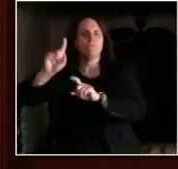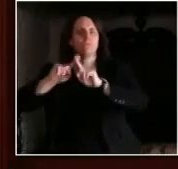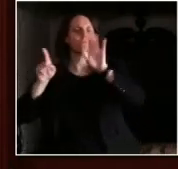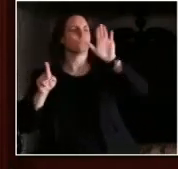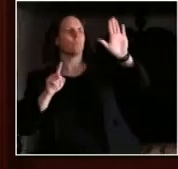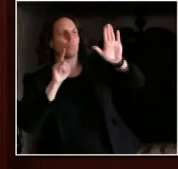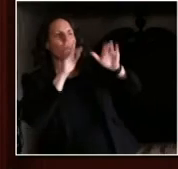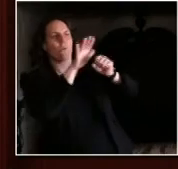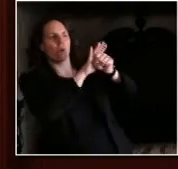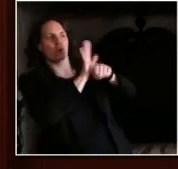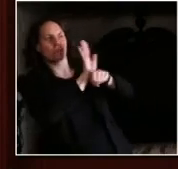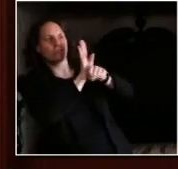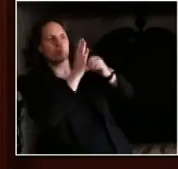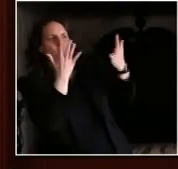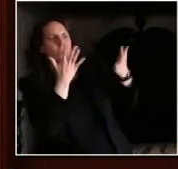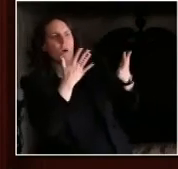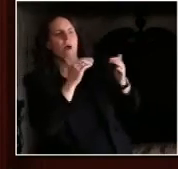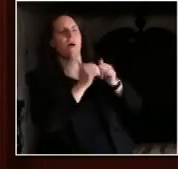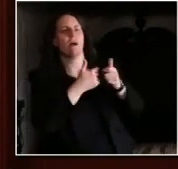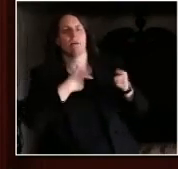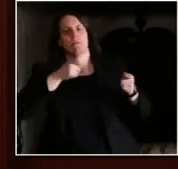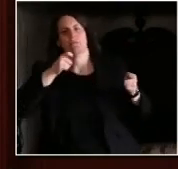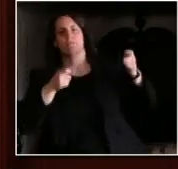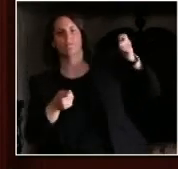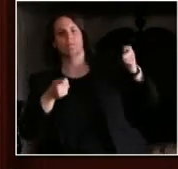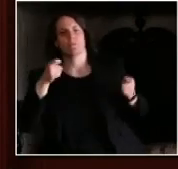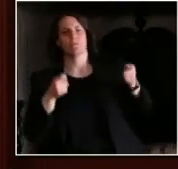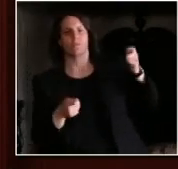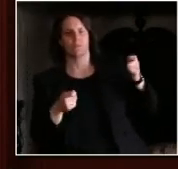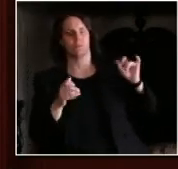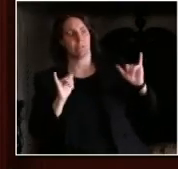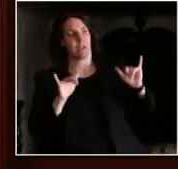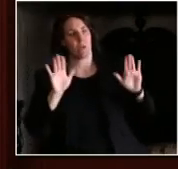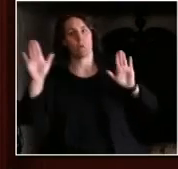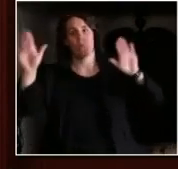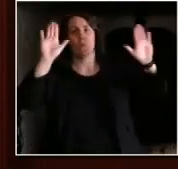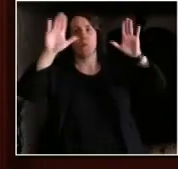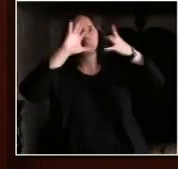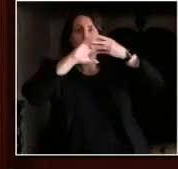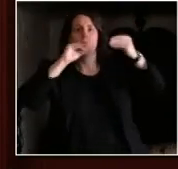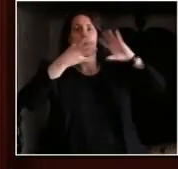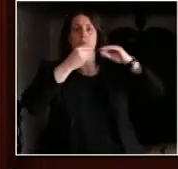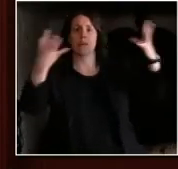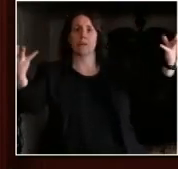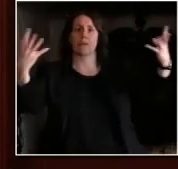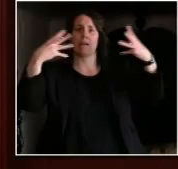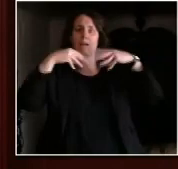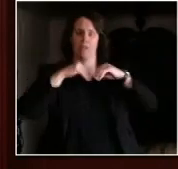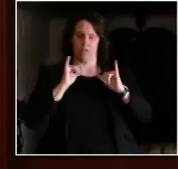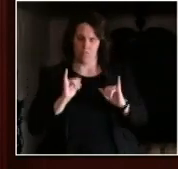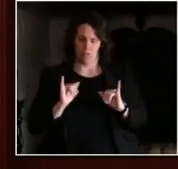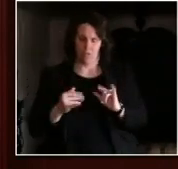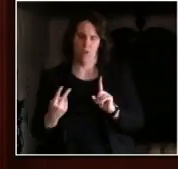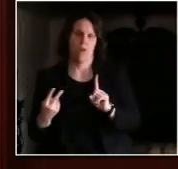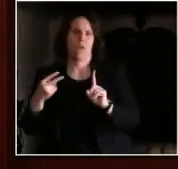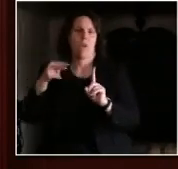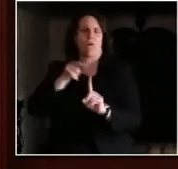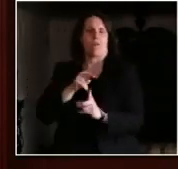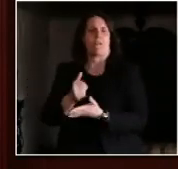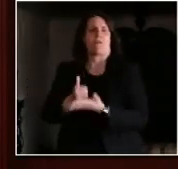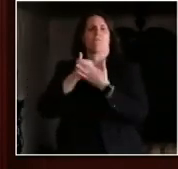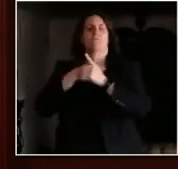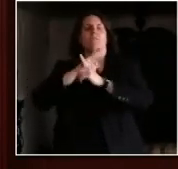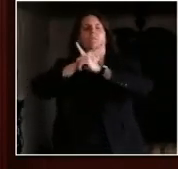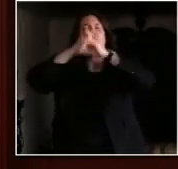we welcome those perspectives because by gaining all of those different perspectives, we can have a chance to really understand the